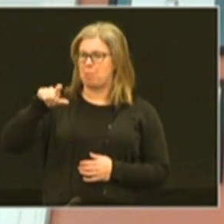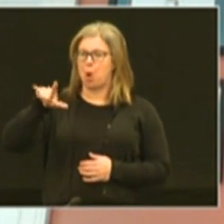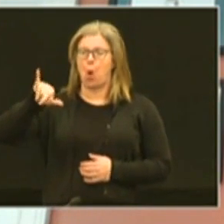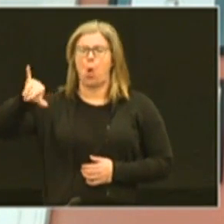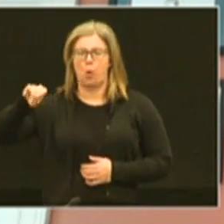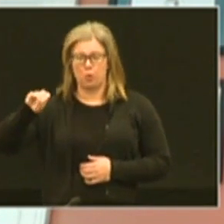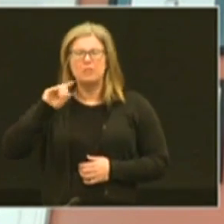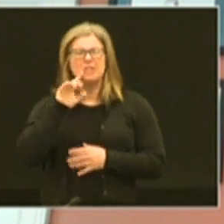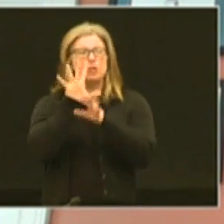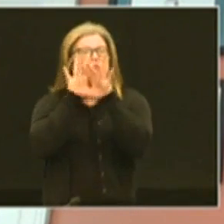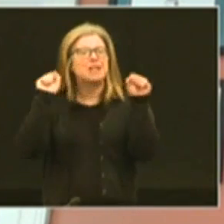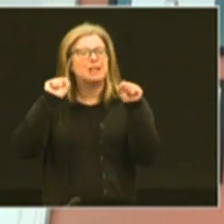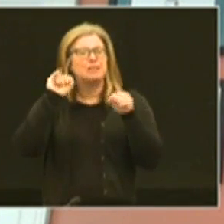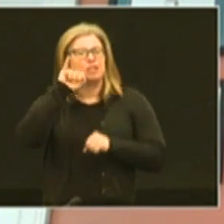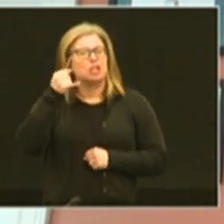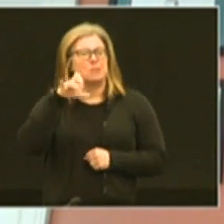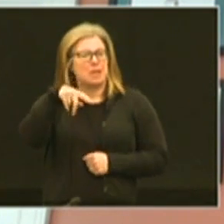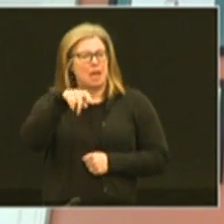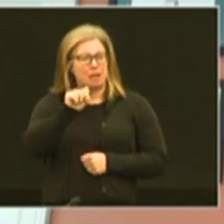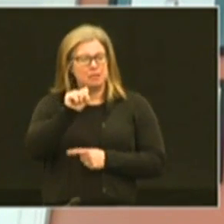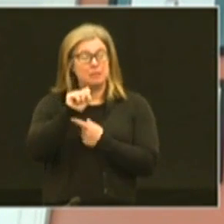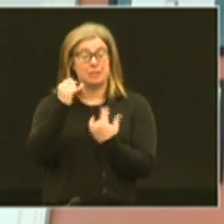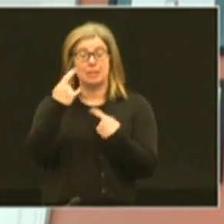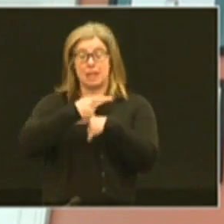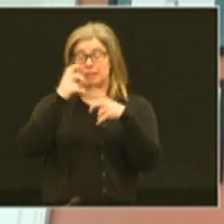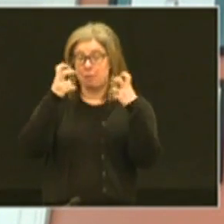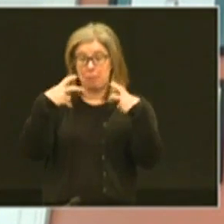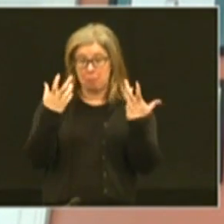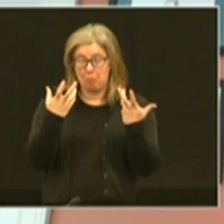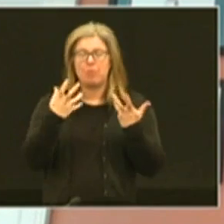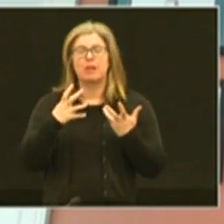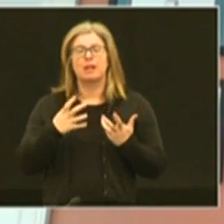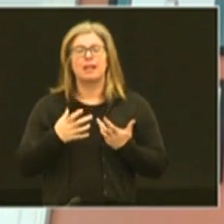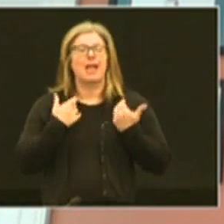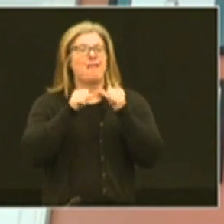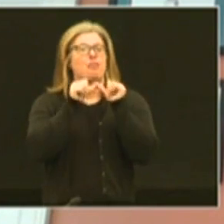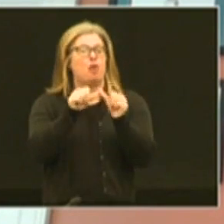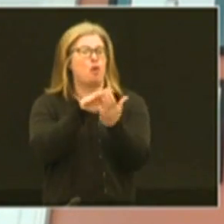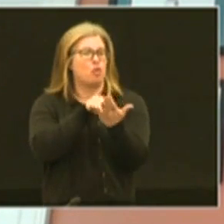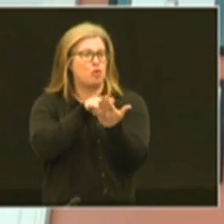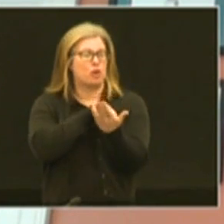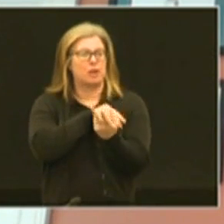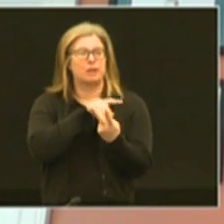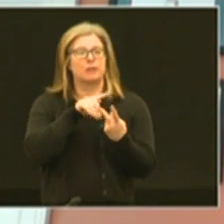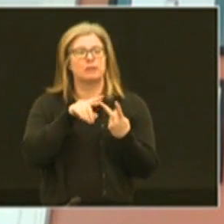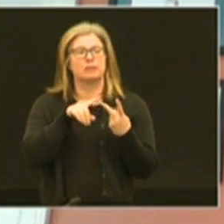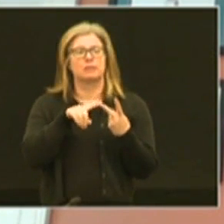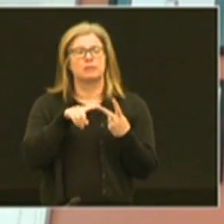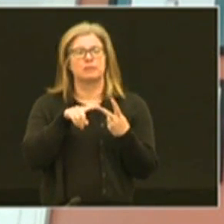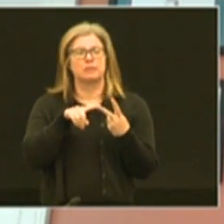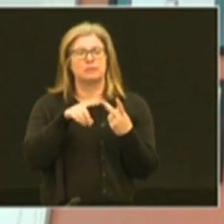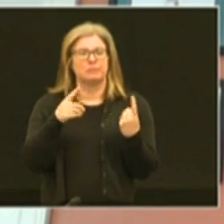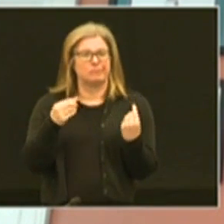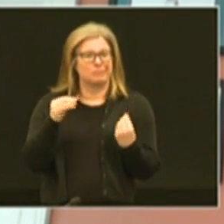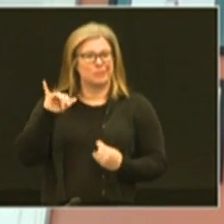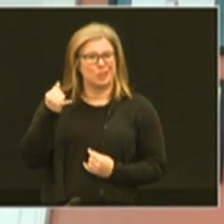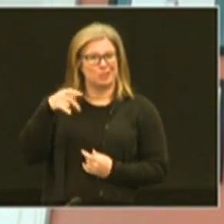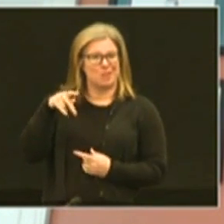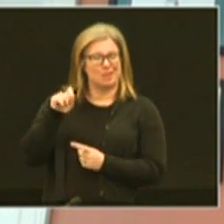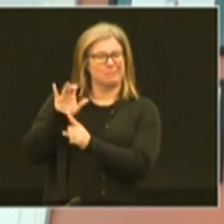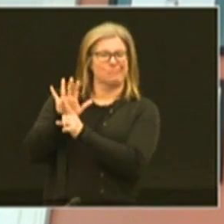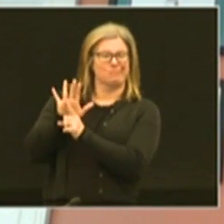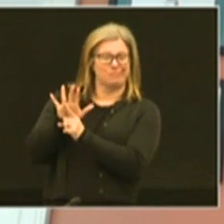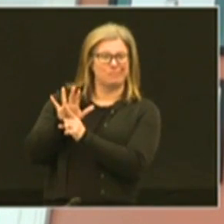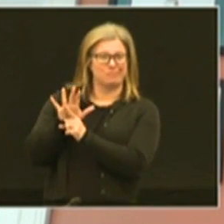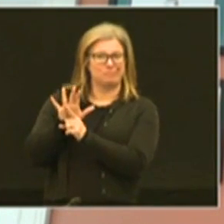Jefferson County Public Schools. And today's topic is going to be about lifelong learning and all the activity that JCPS has